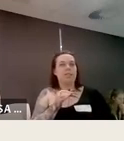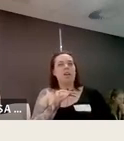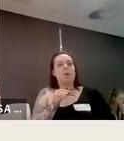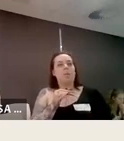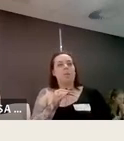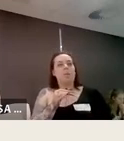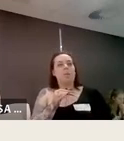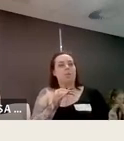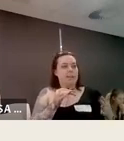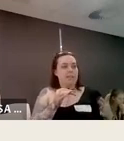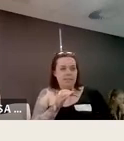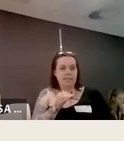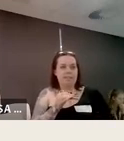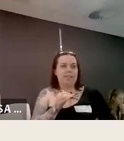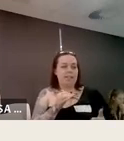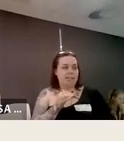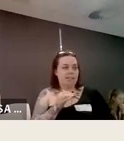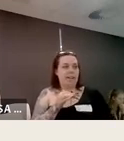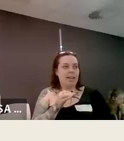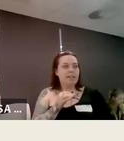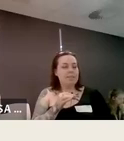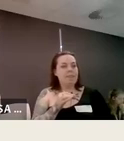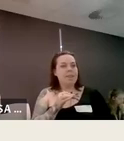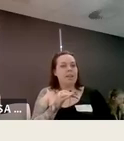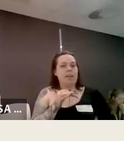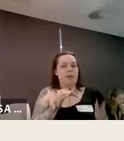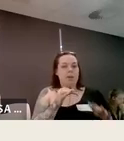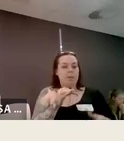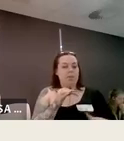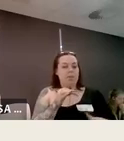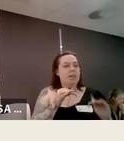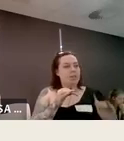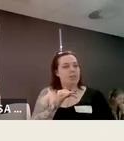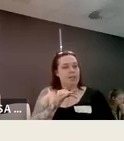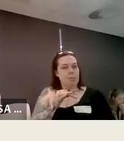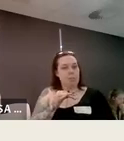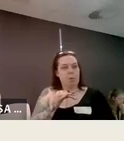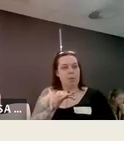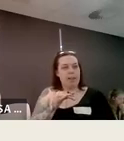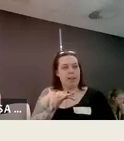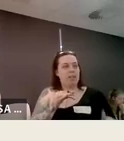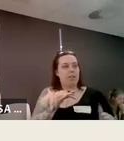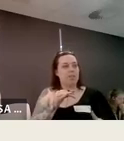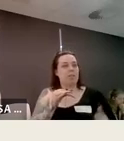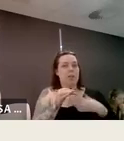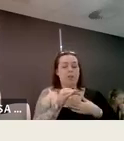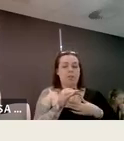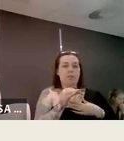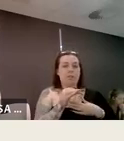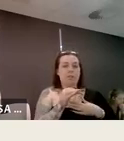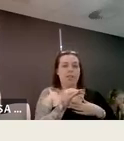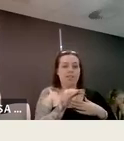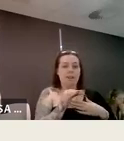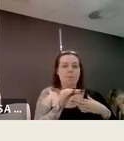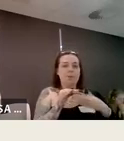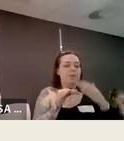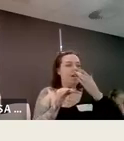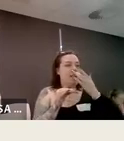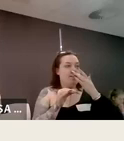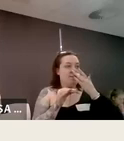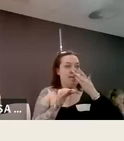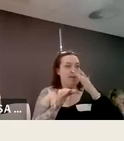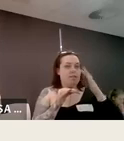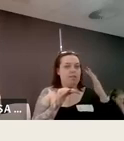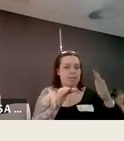disabled students because what we were consistently seeing and i'll be able to touch on this a little bit more later using my university as an